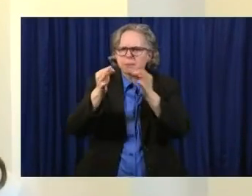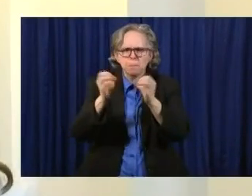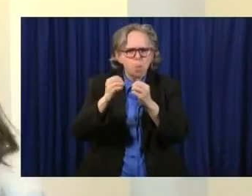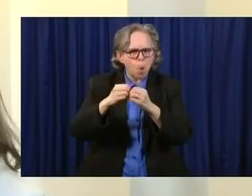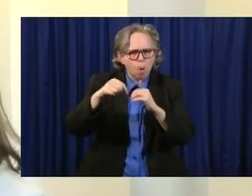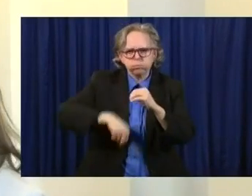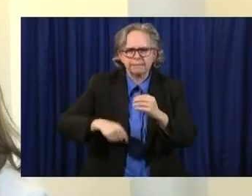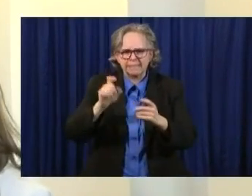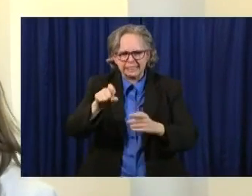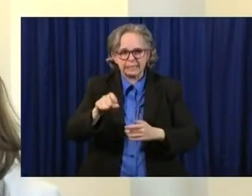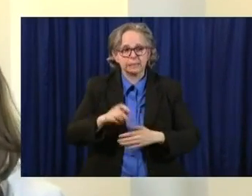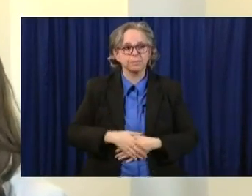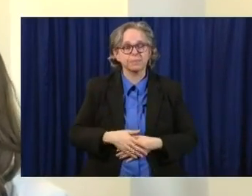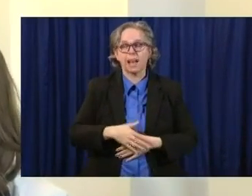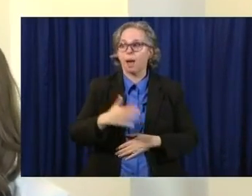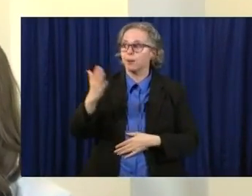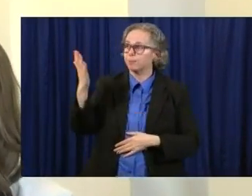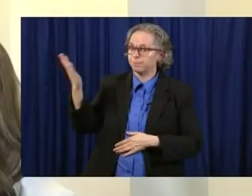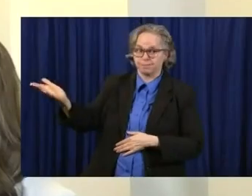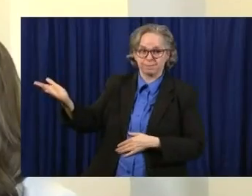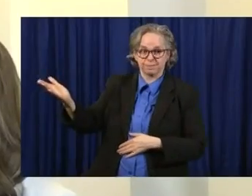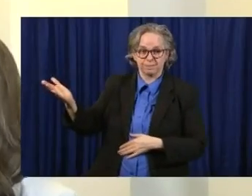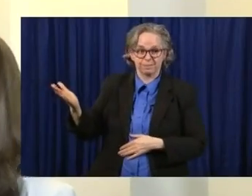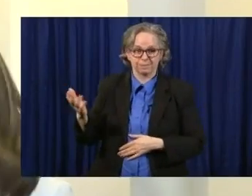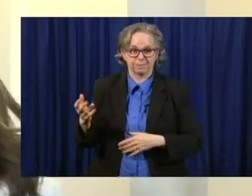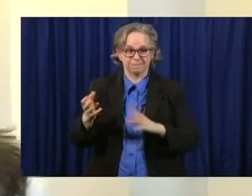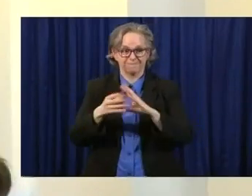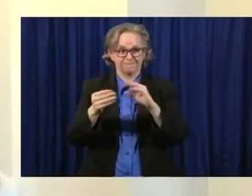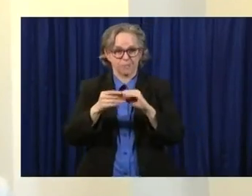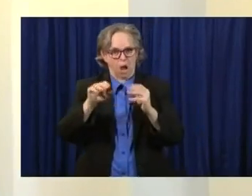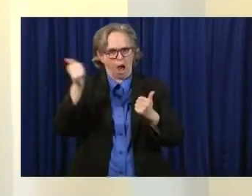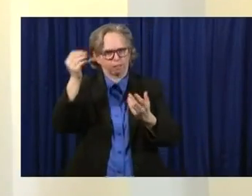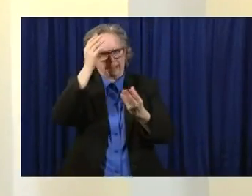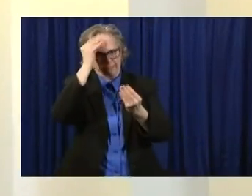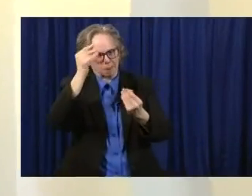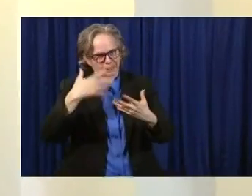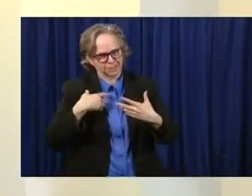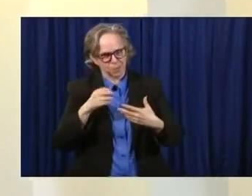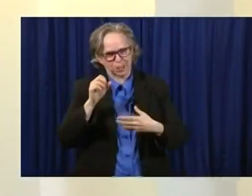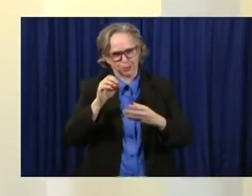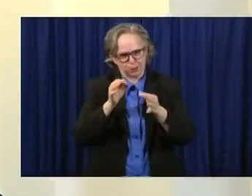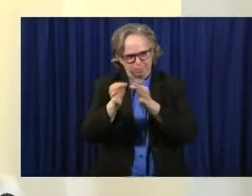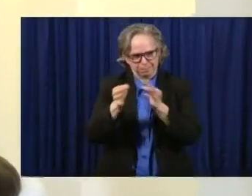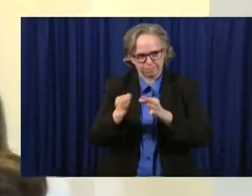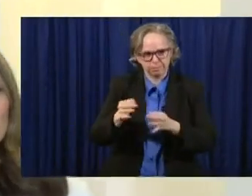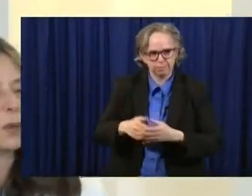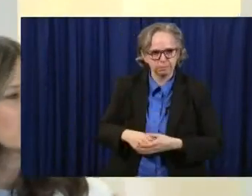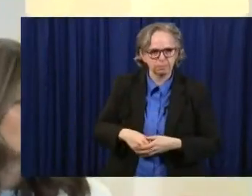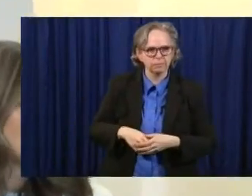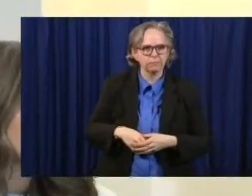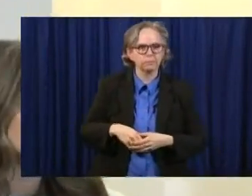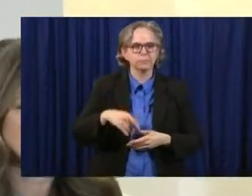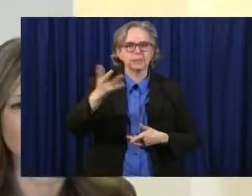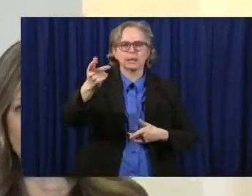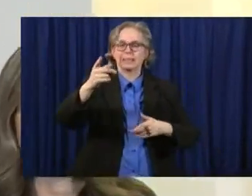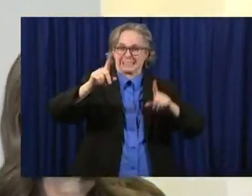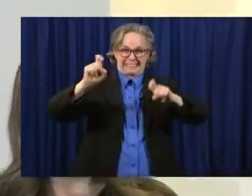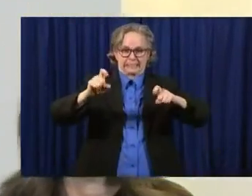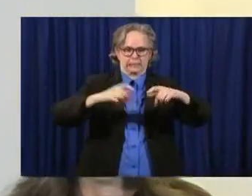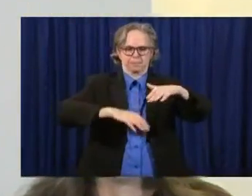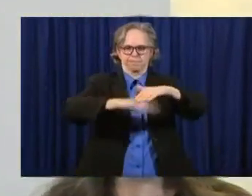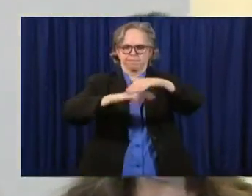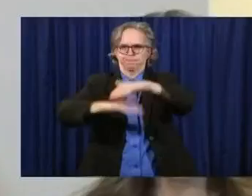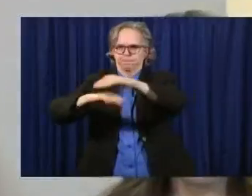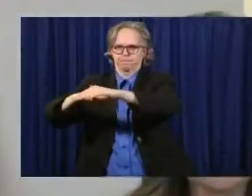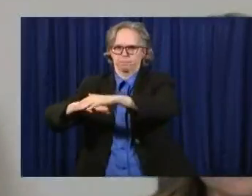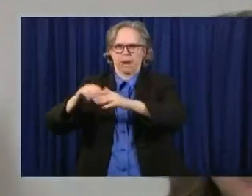Next, I want to talk a little bit about some other data. This is our testing capacity. And, you we all were just on